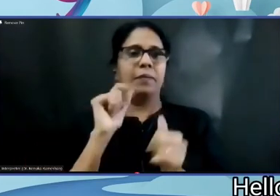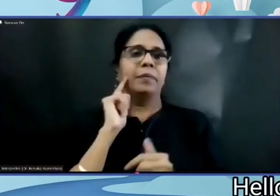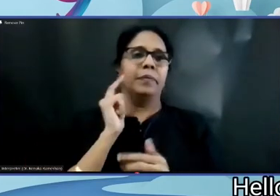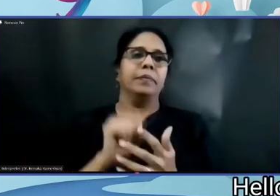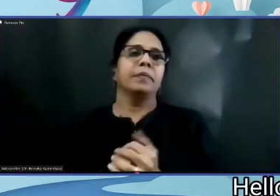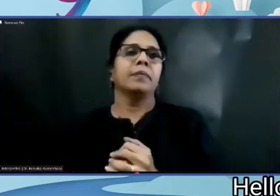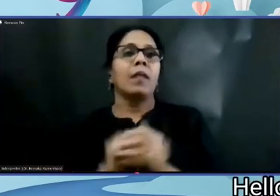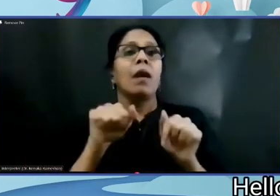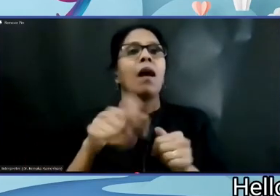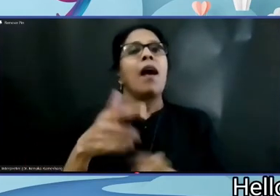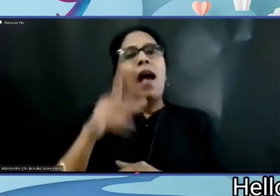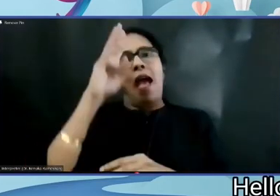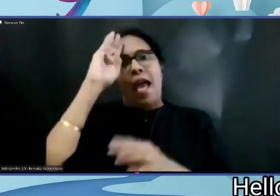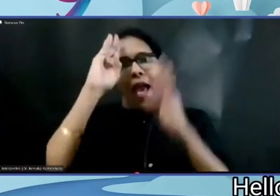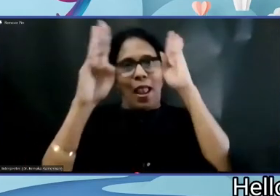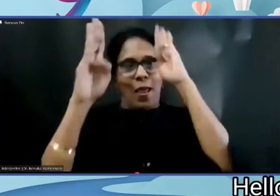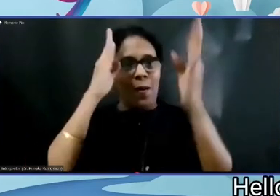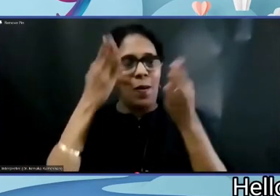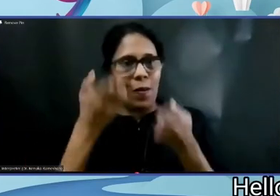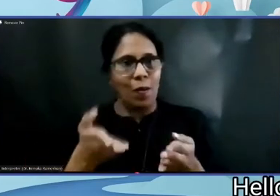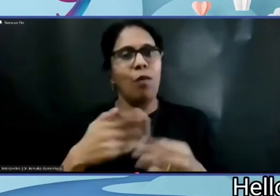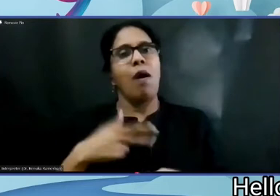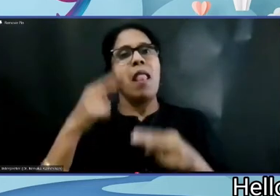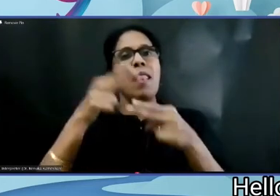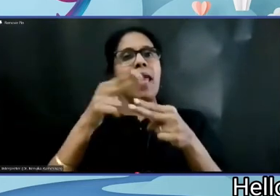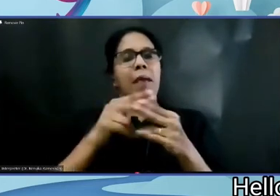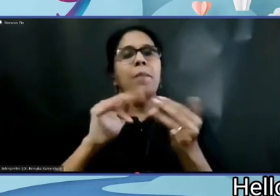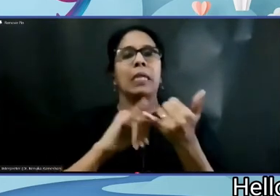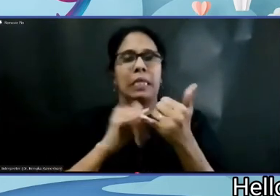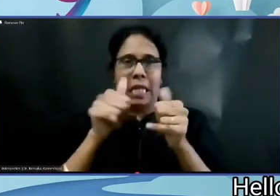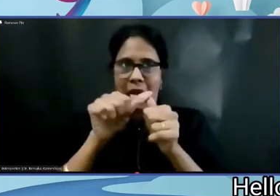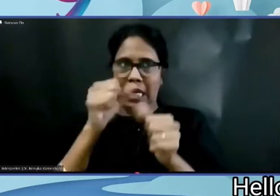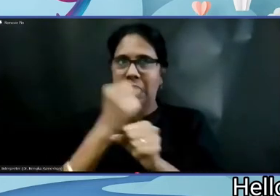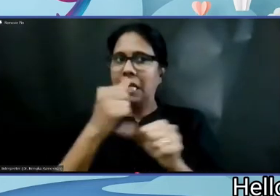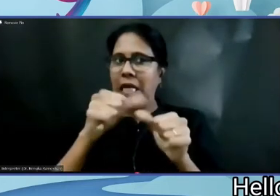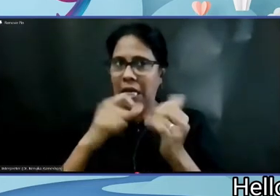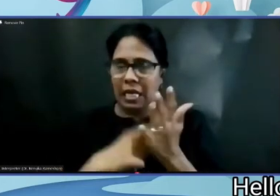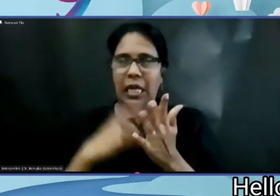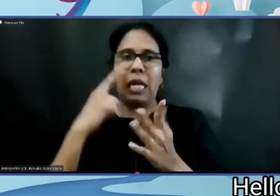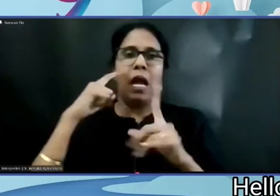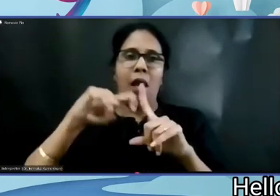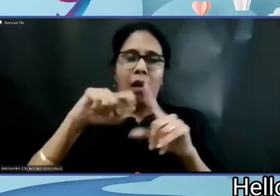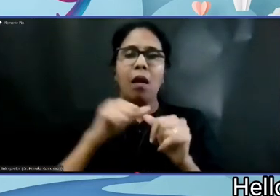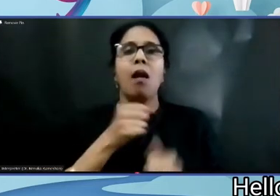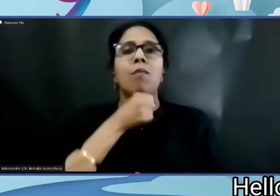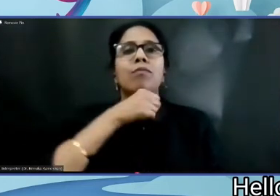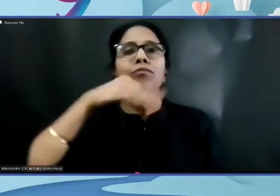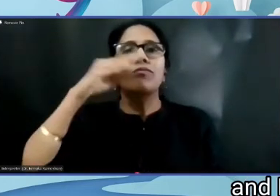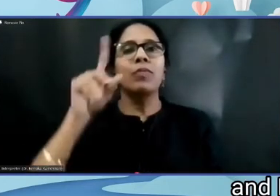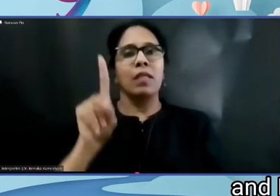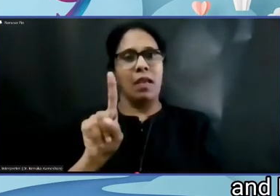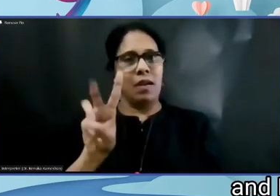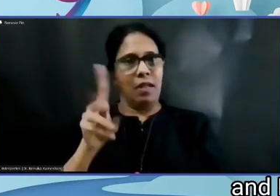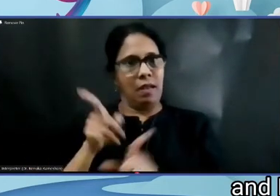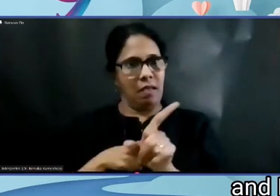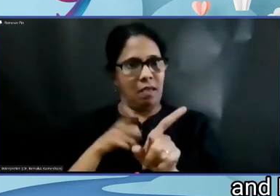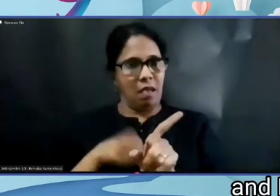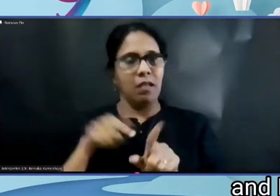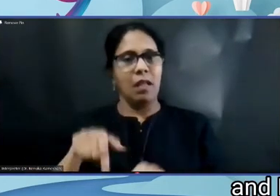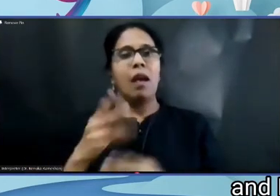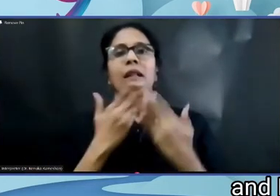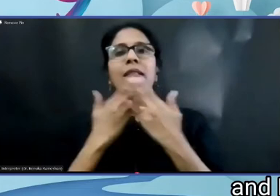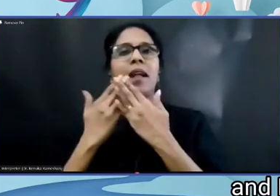Hello everyone. My name is Sagarika. I'm 13 years old. I study in eighth grade in Head Start